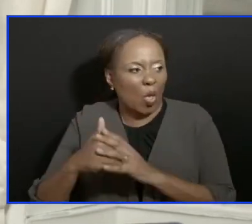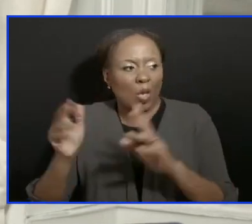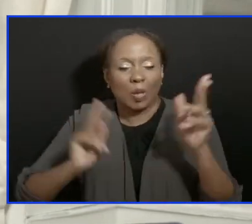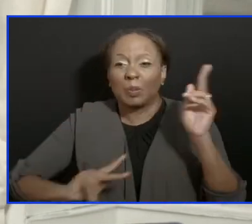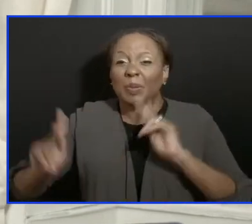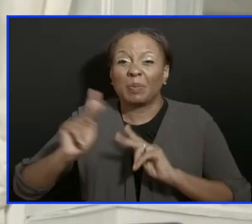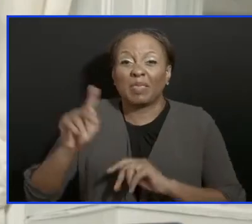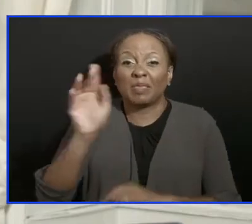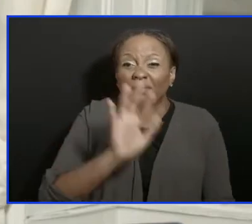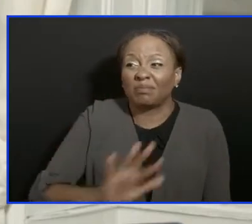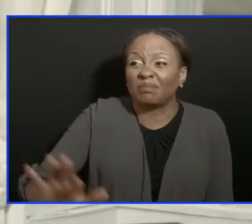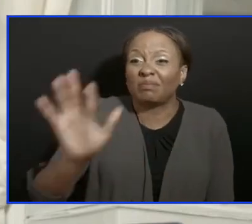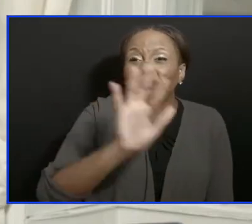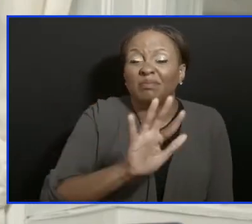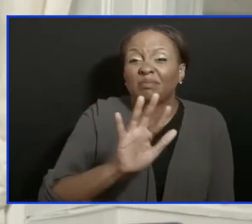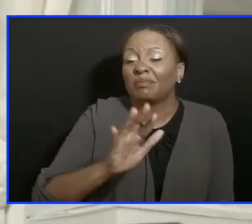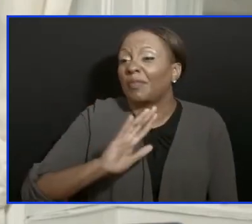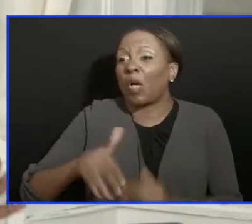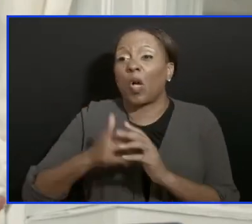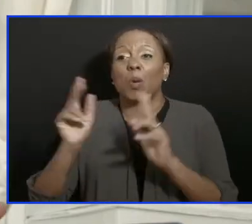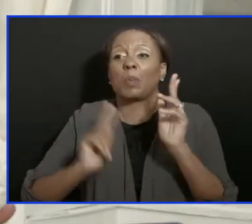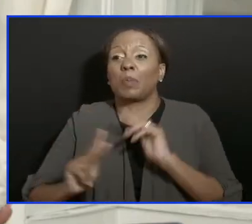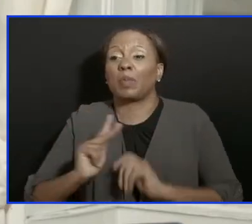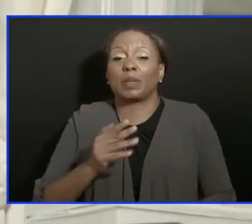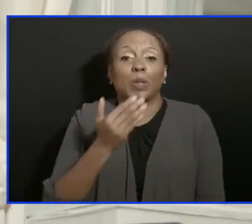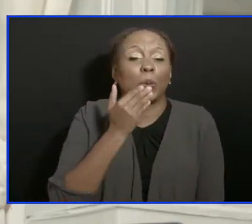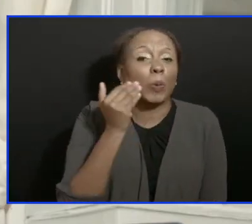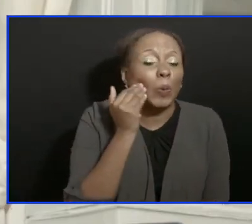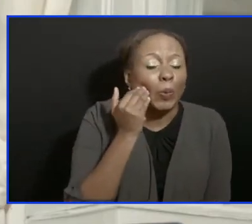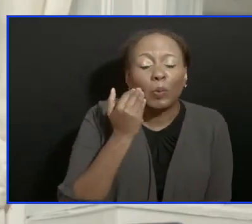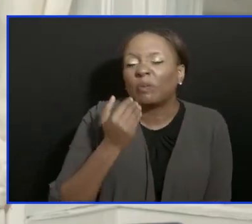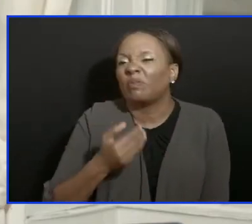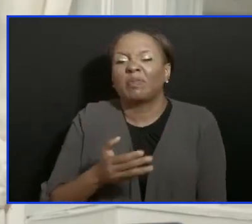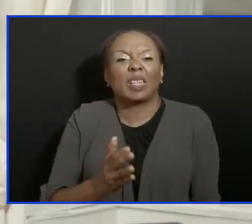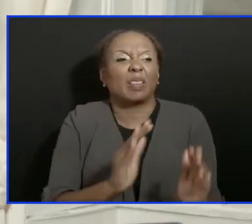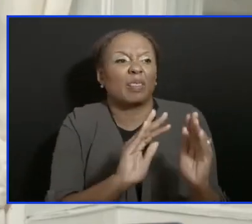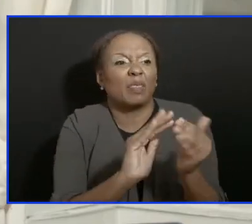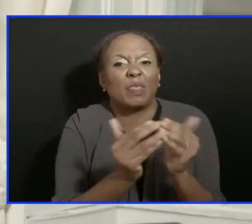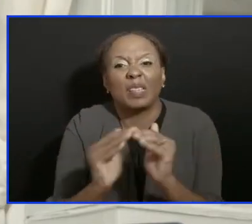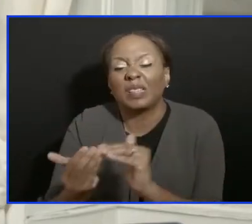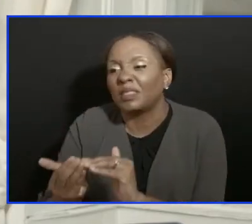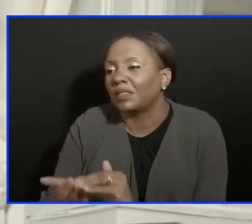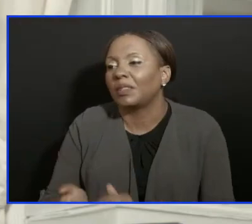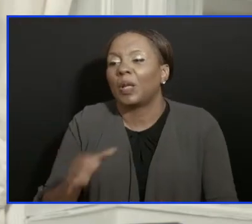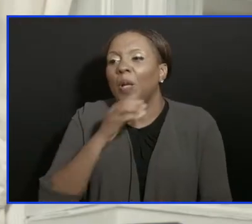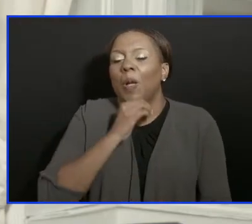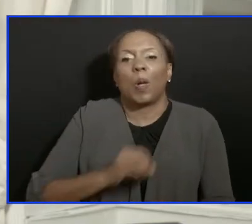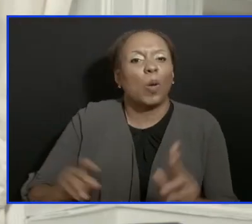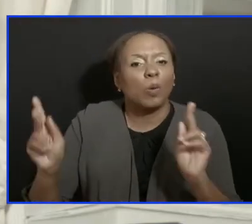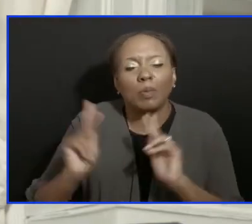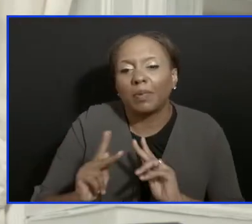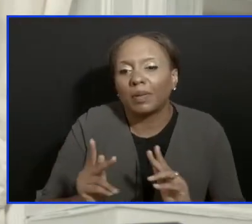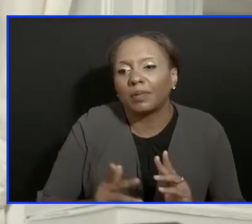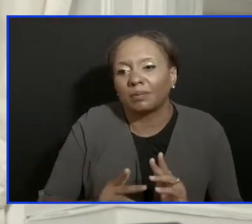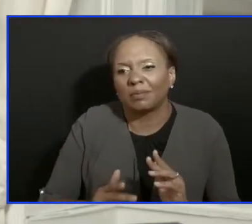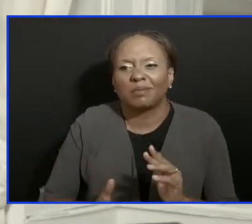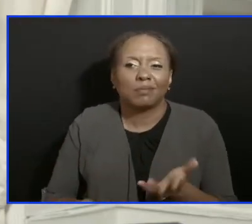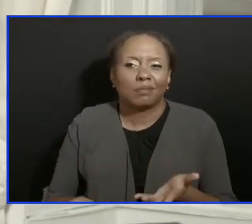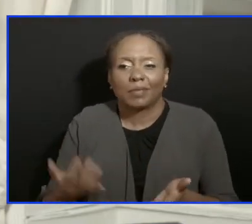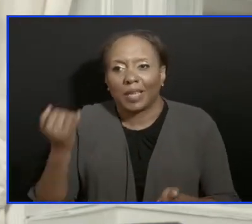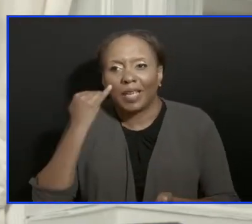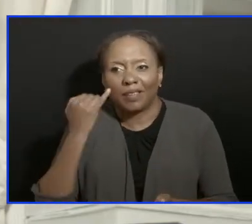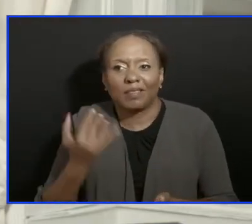person on the block, average person at home, average person in the village, the average elderly person for most part is vaccinated